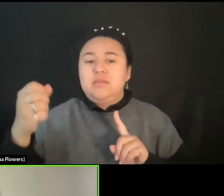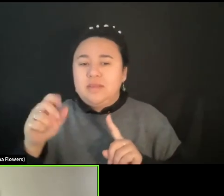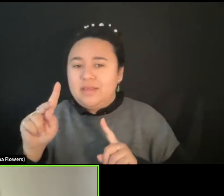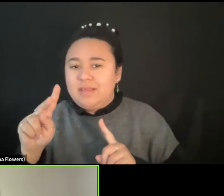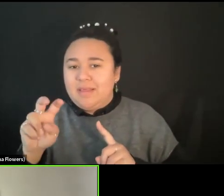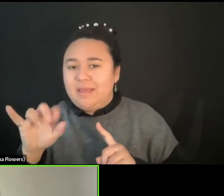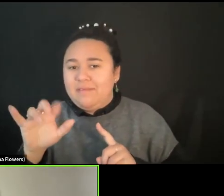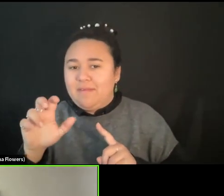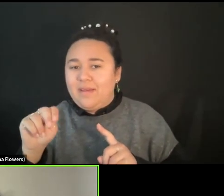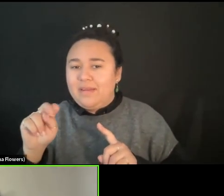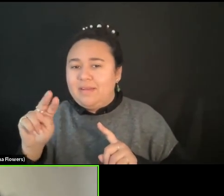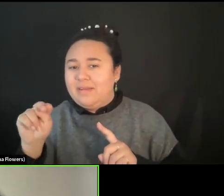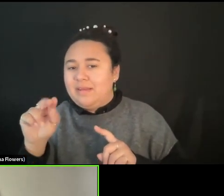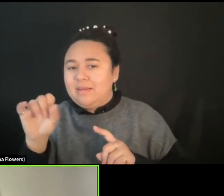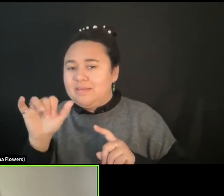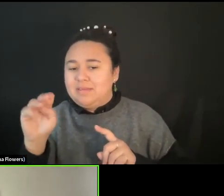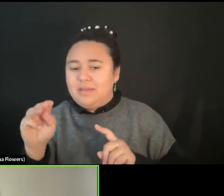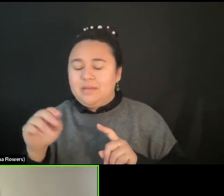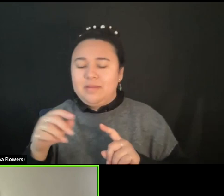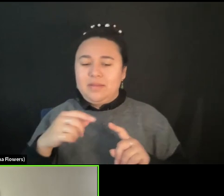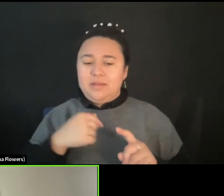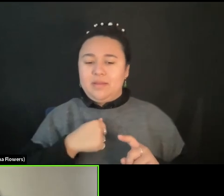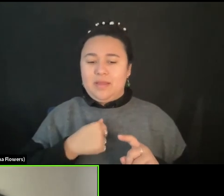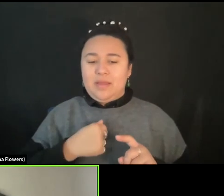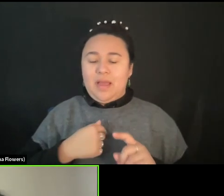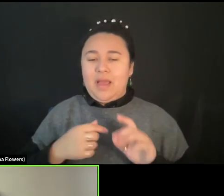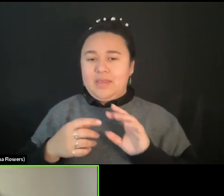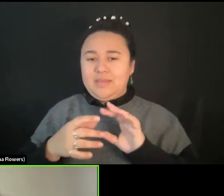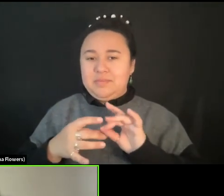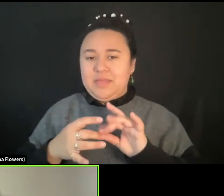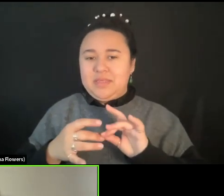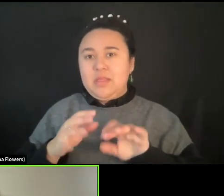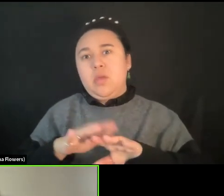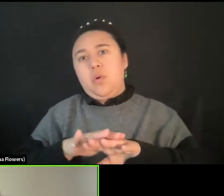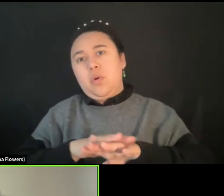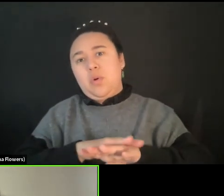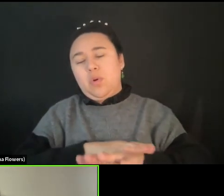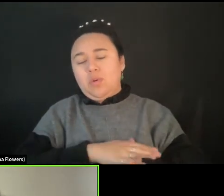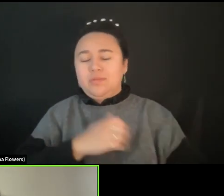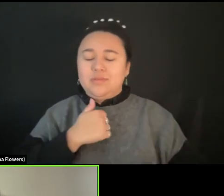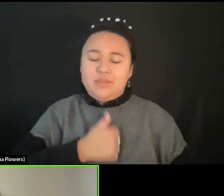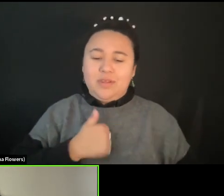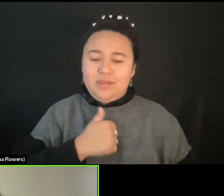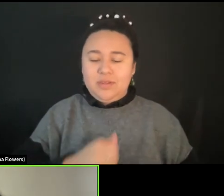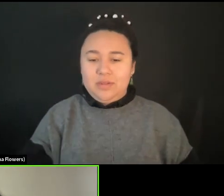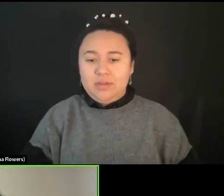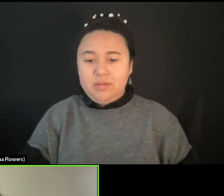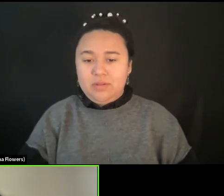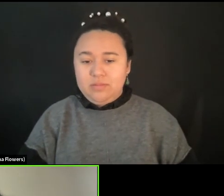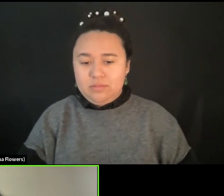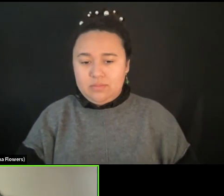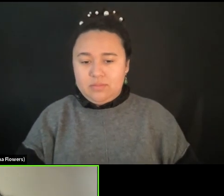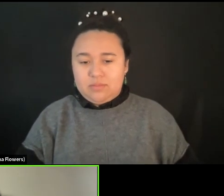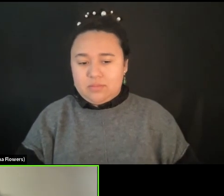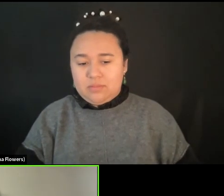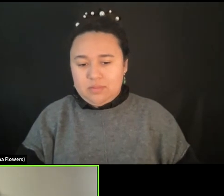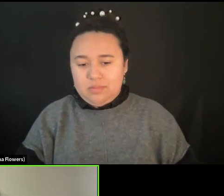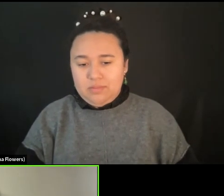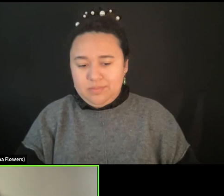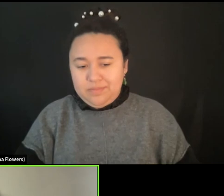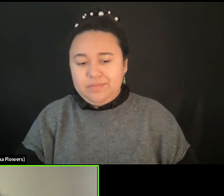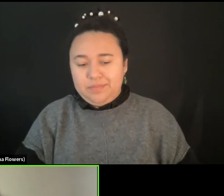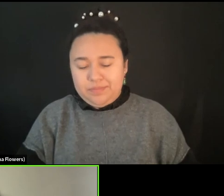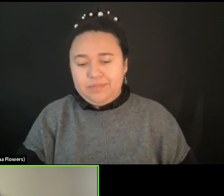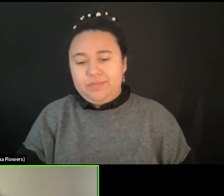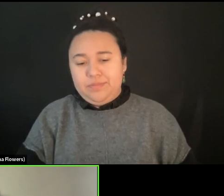Nassim, but because I speak slowly. Sorry. So what I think is important in